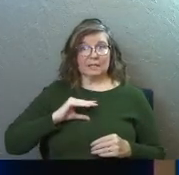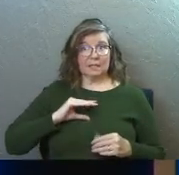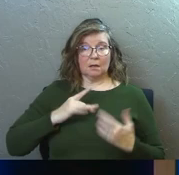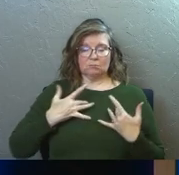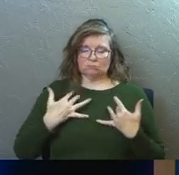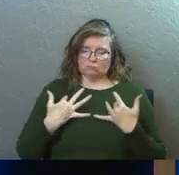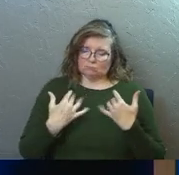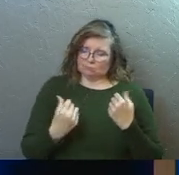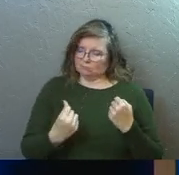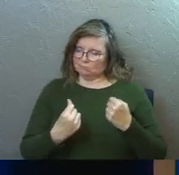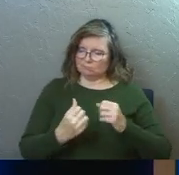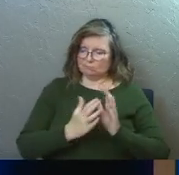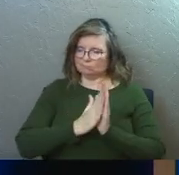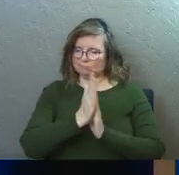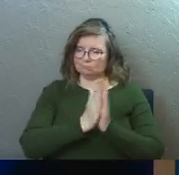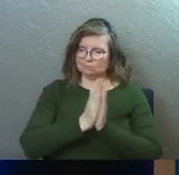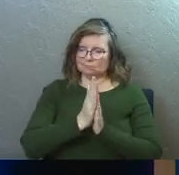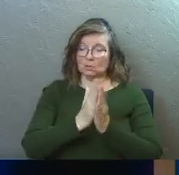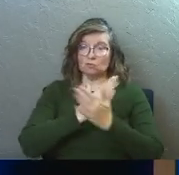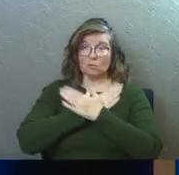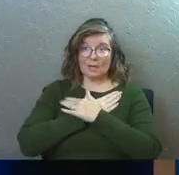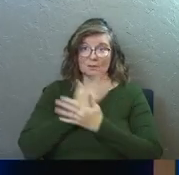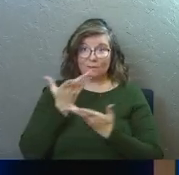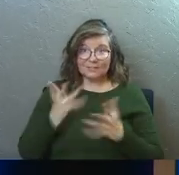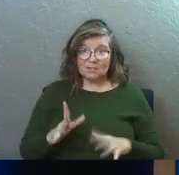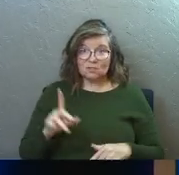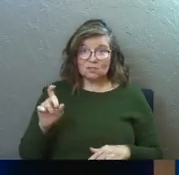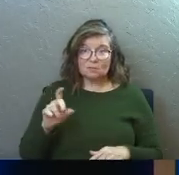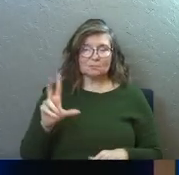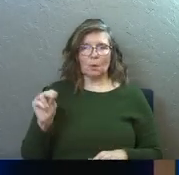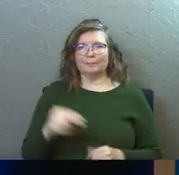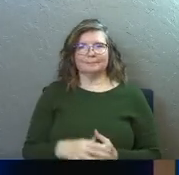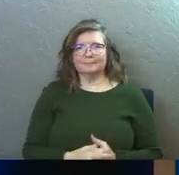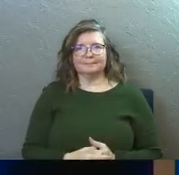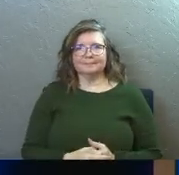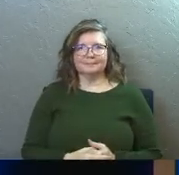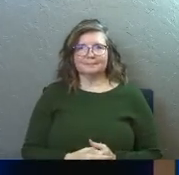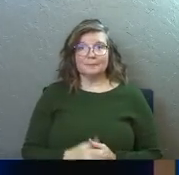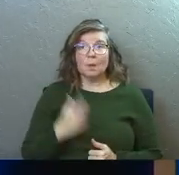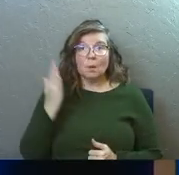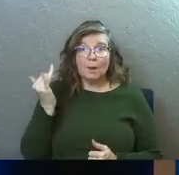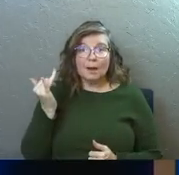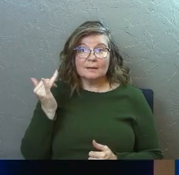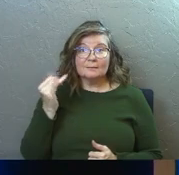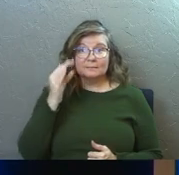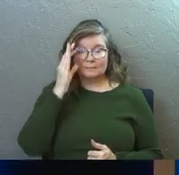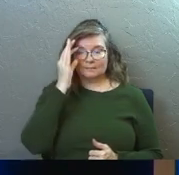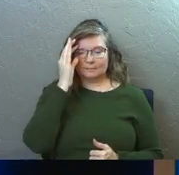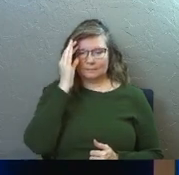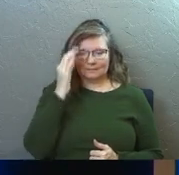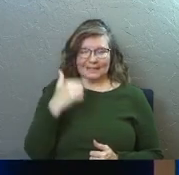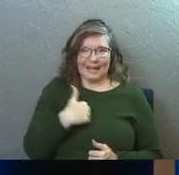restored, made new, rested afterwards? No. Why? I'm not them.